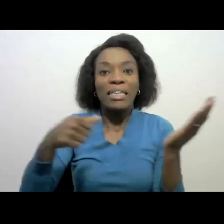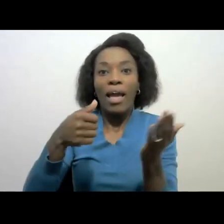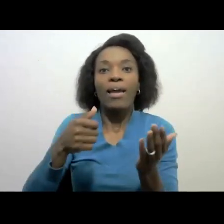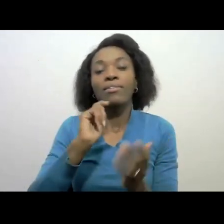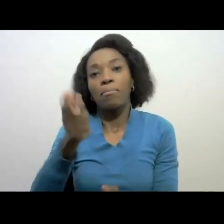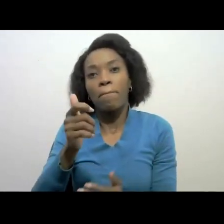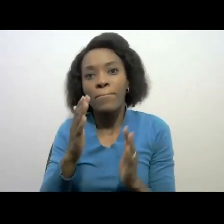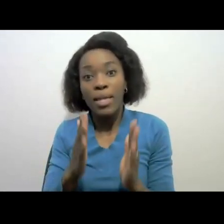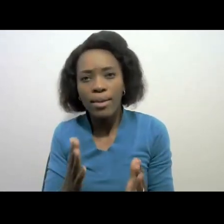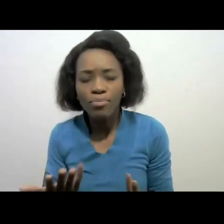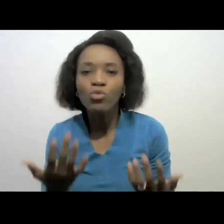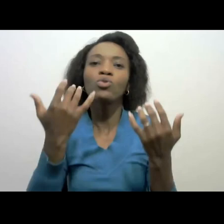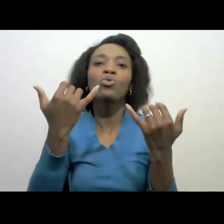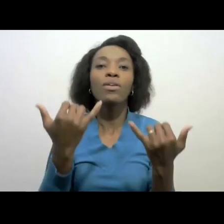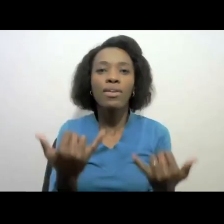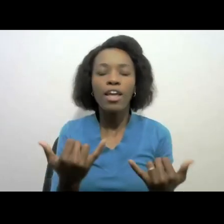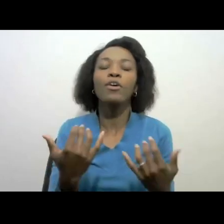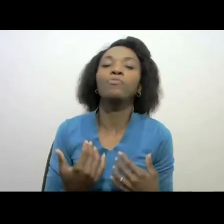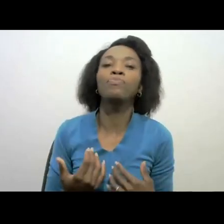I would like to call upon